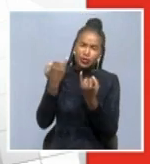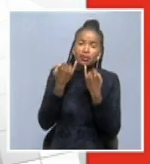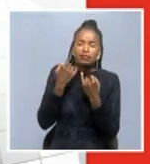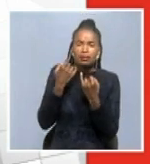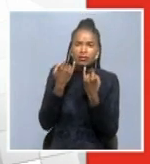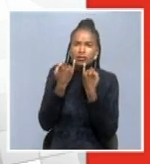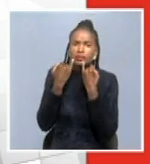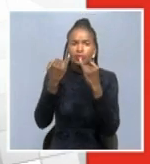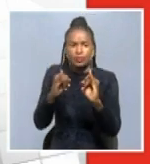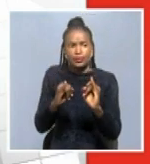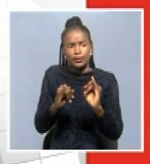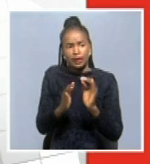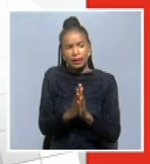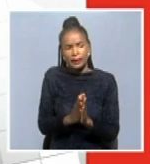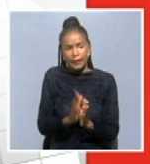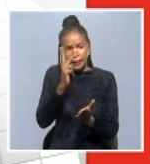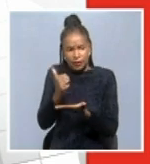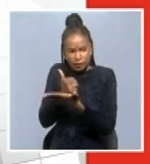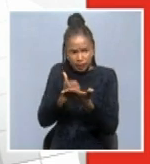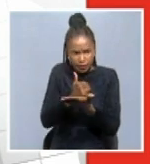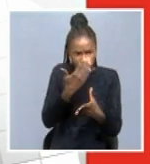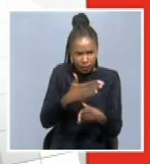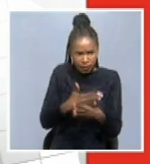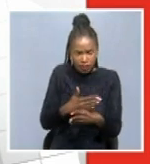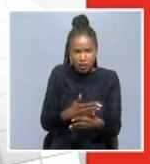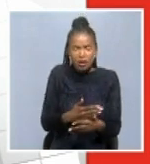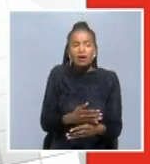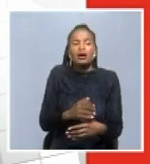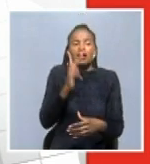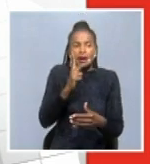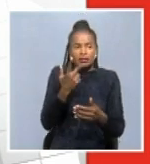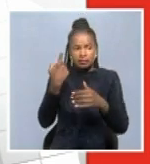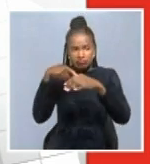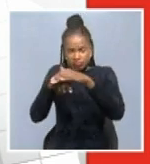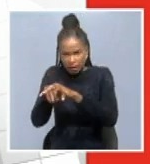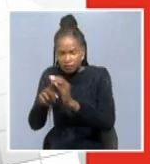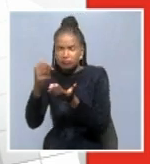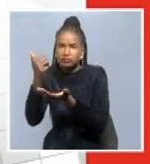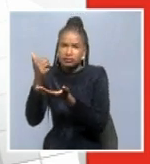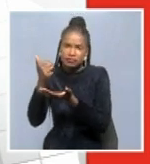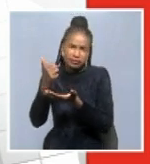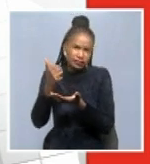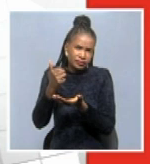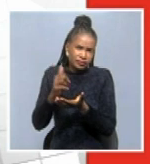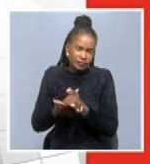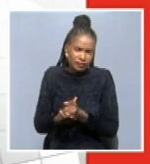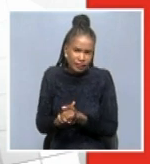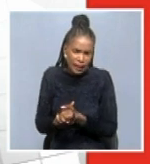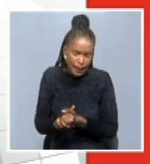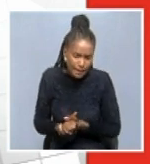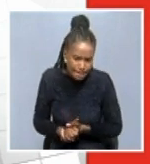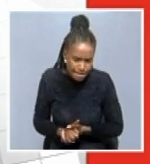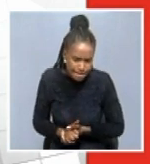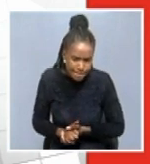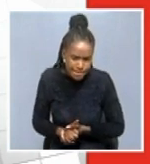the hospital, and I think it was addressed because they went to check them. But it was not basically